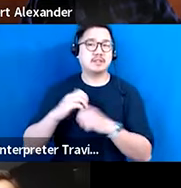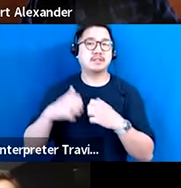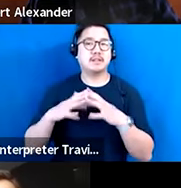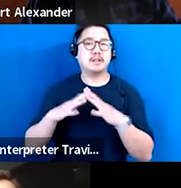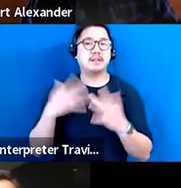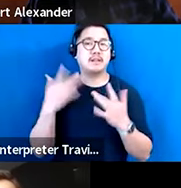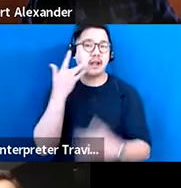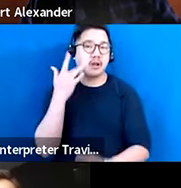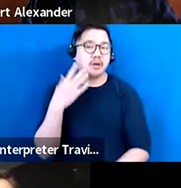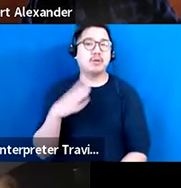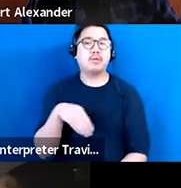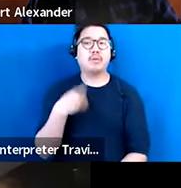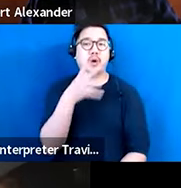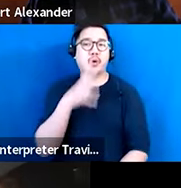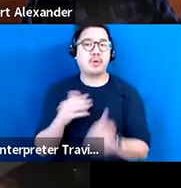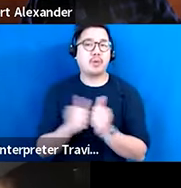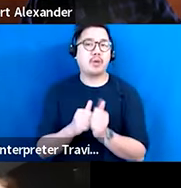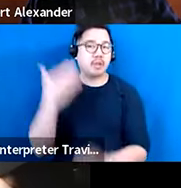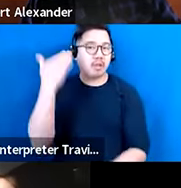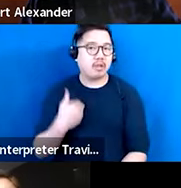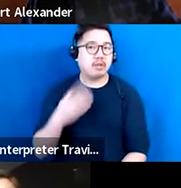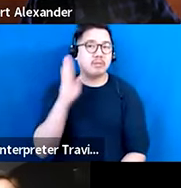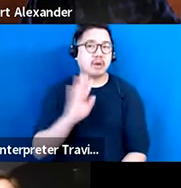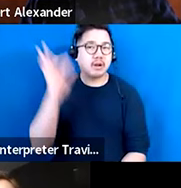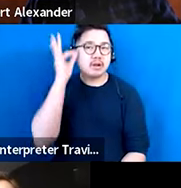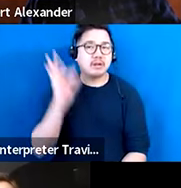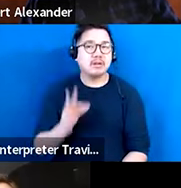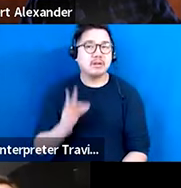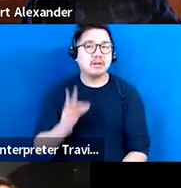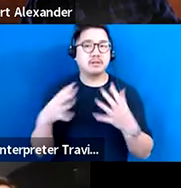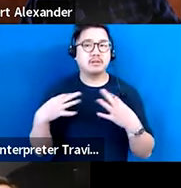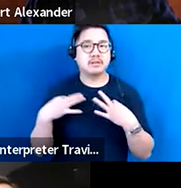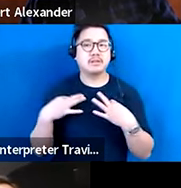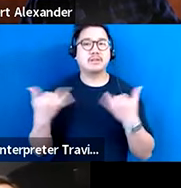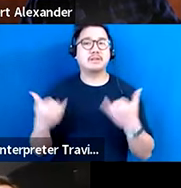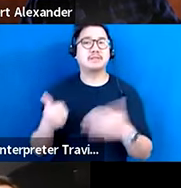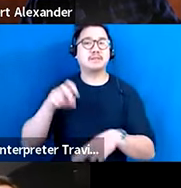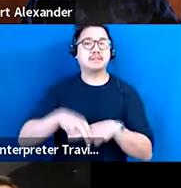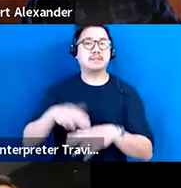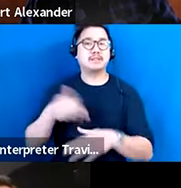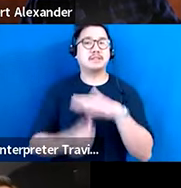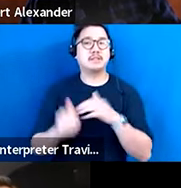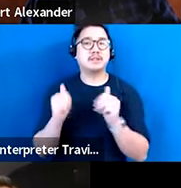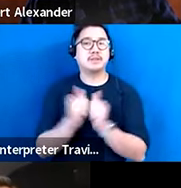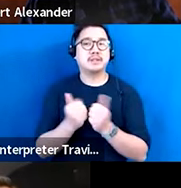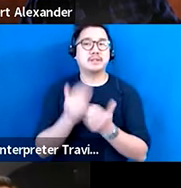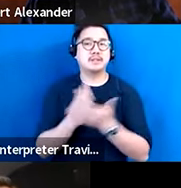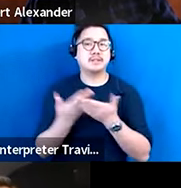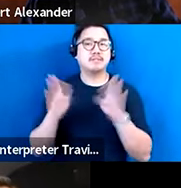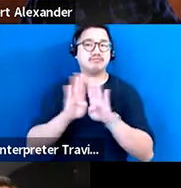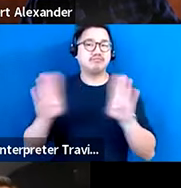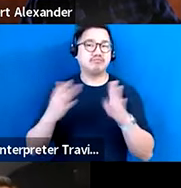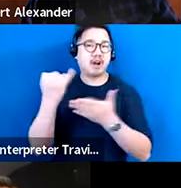skinned white woman with long brown hair, wearing dark clothing, sitting in my basement in front of some brightly colored art.